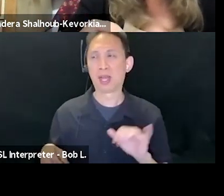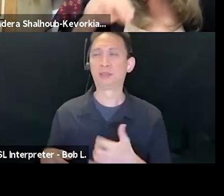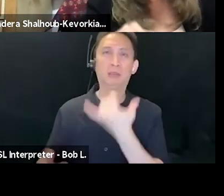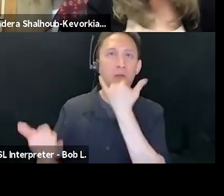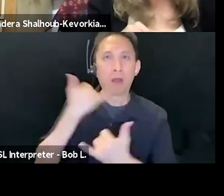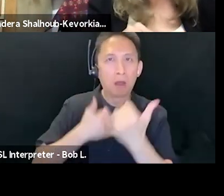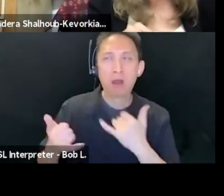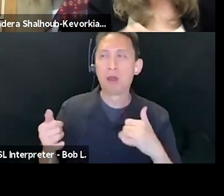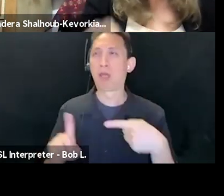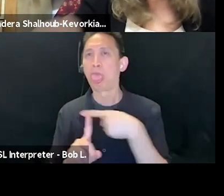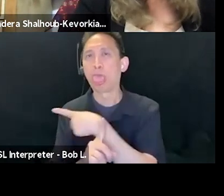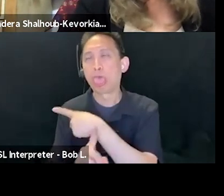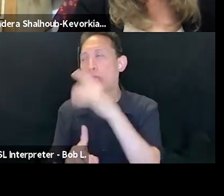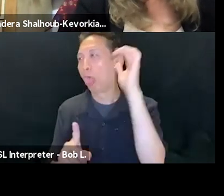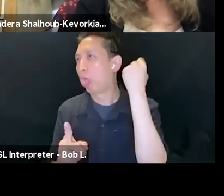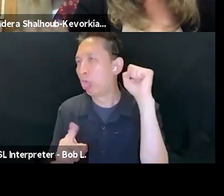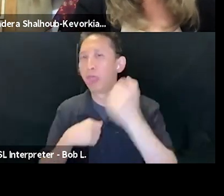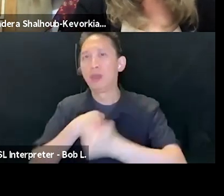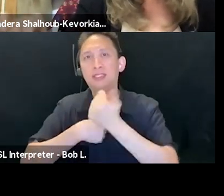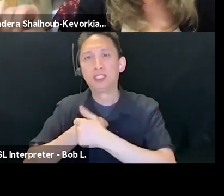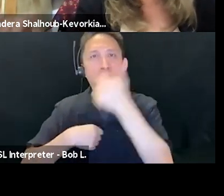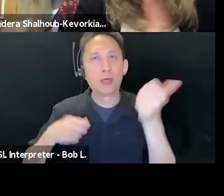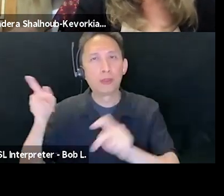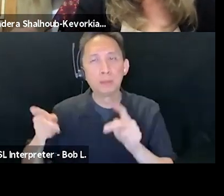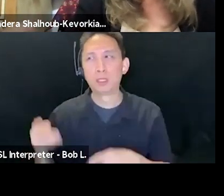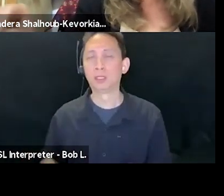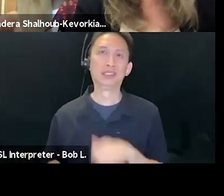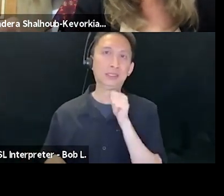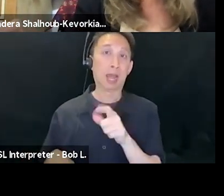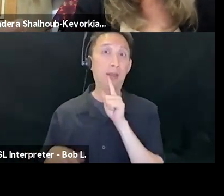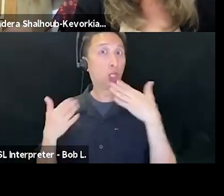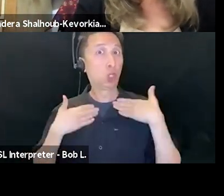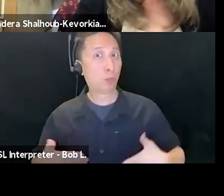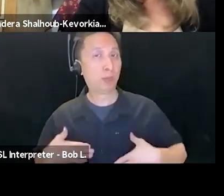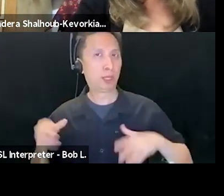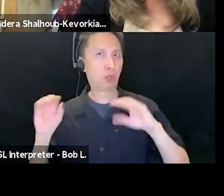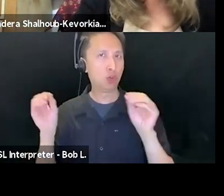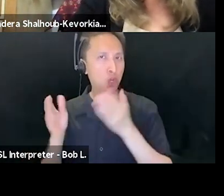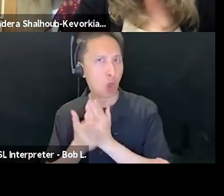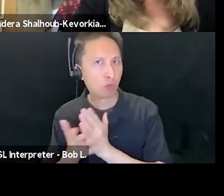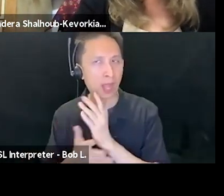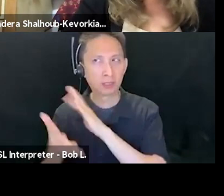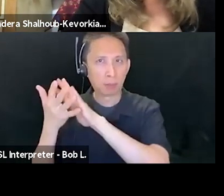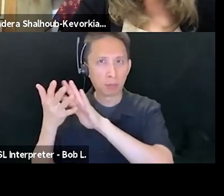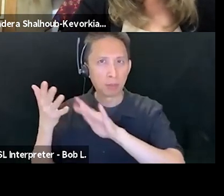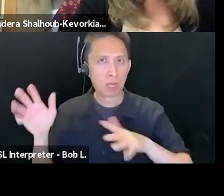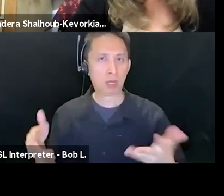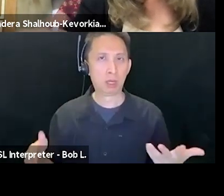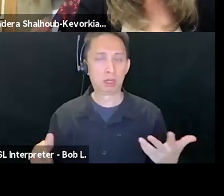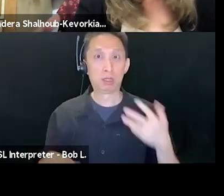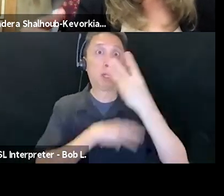present as terrorists, dangerous others, absent as humans with rights. So, the world needs to recognize